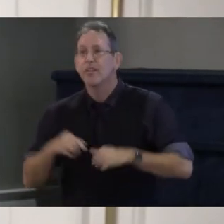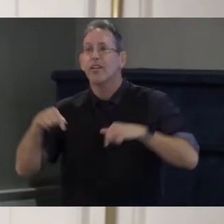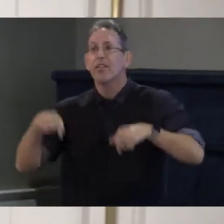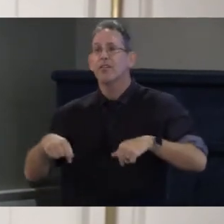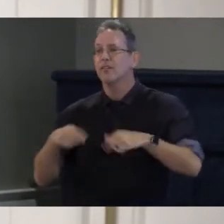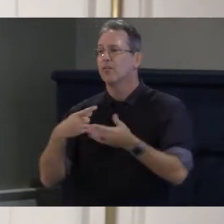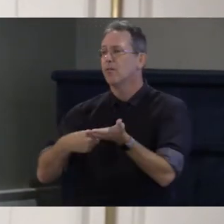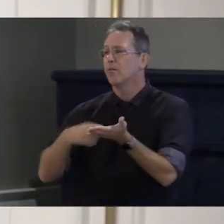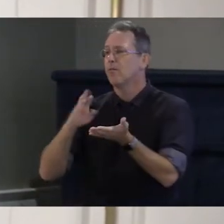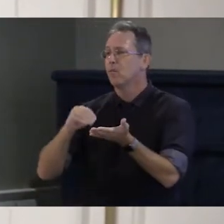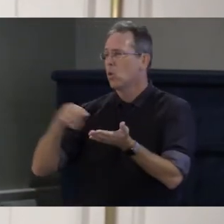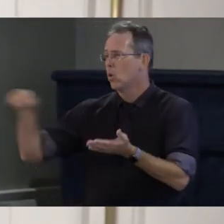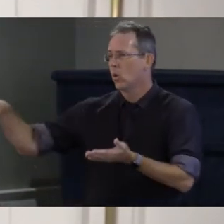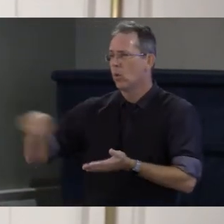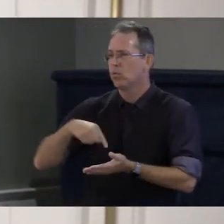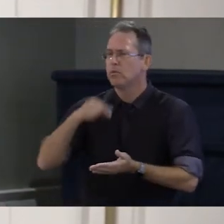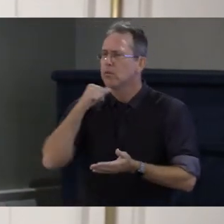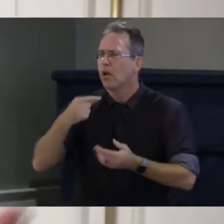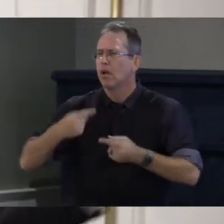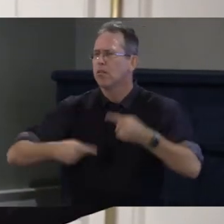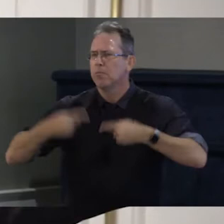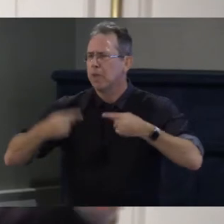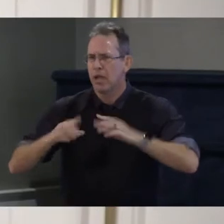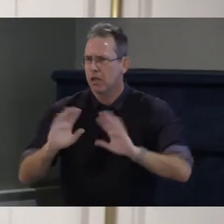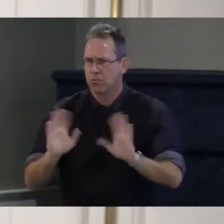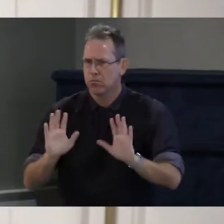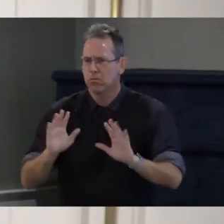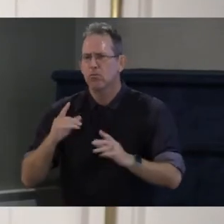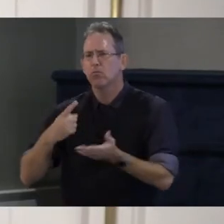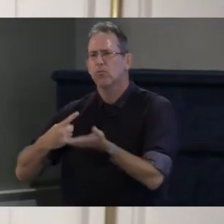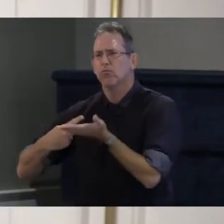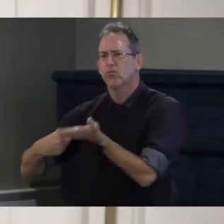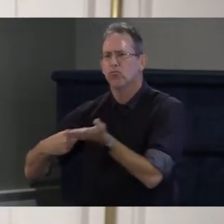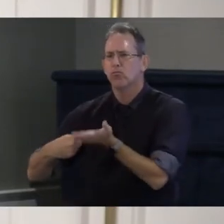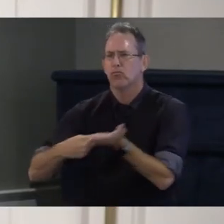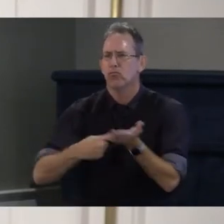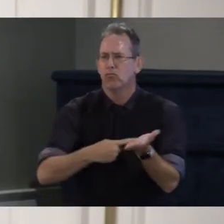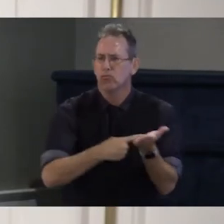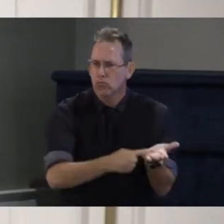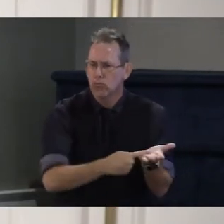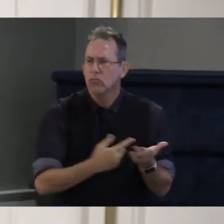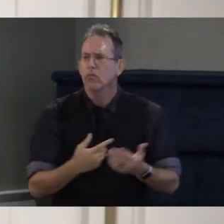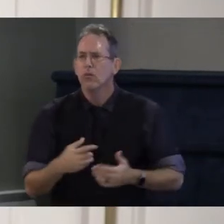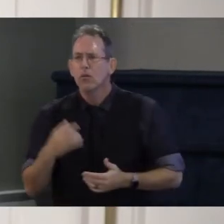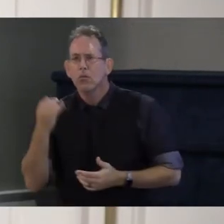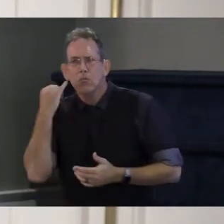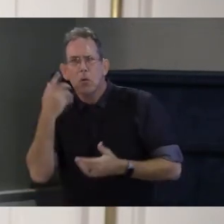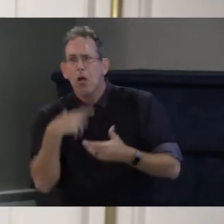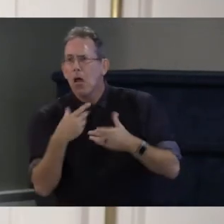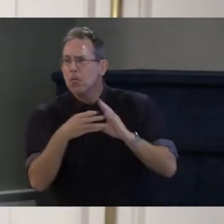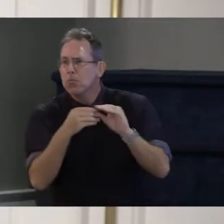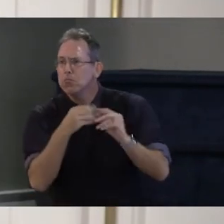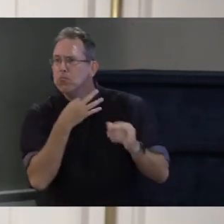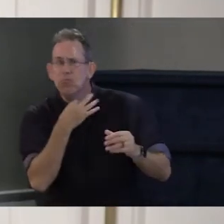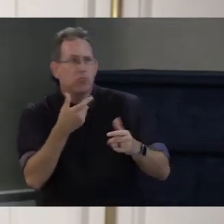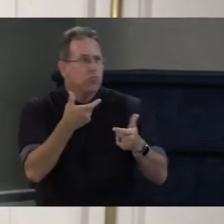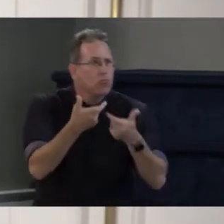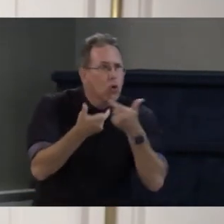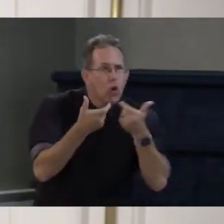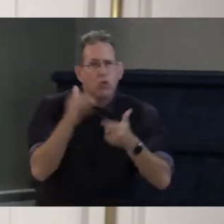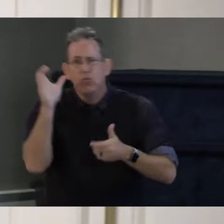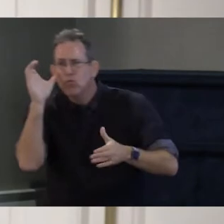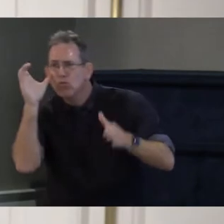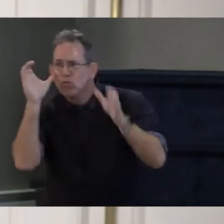and really it's an opportunity for everybody here and folks who are watching by zoom to learn more about these candidates